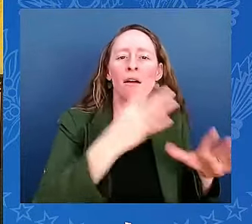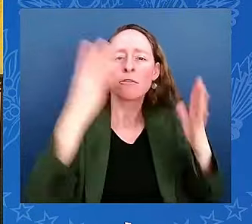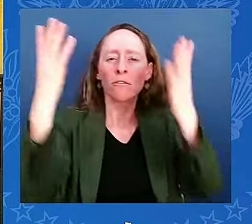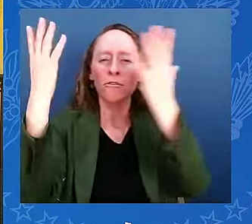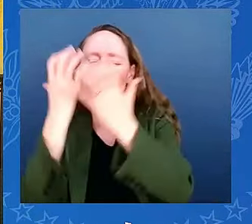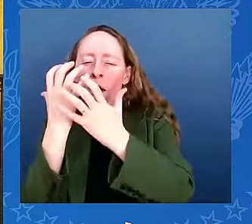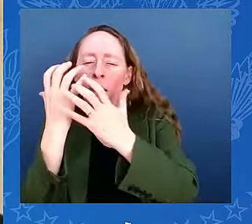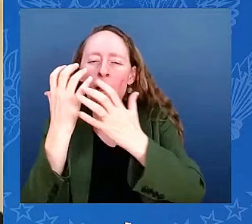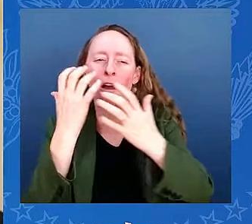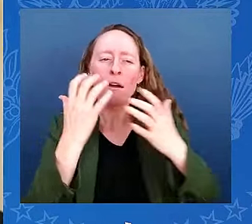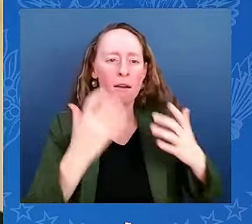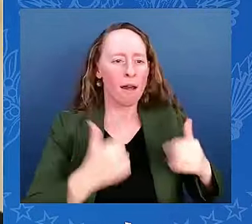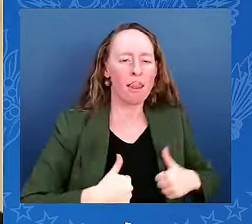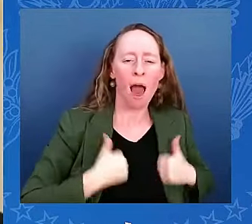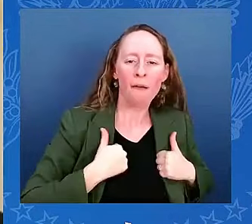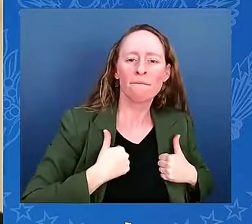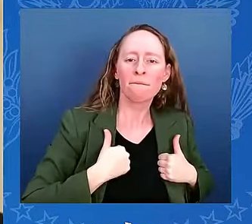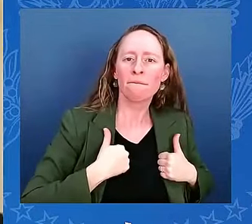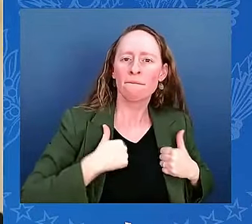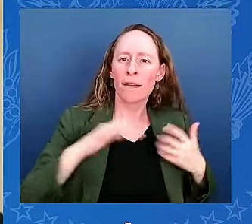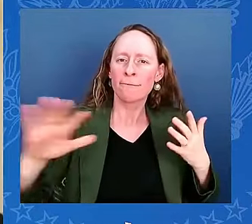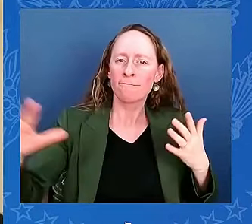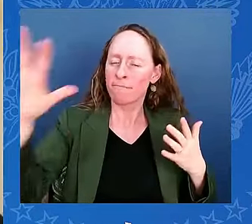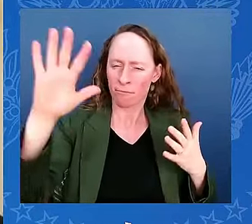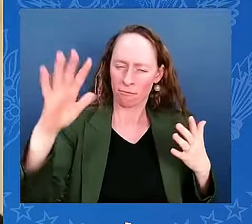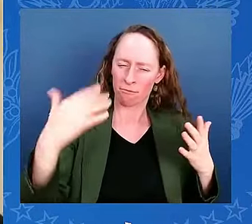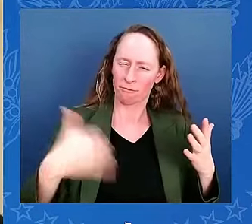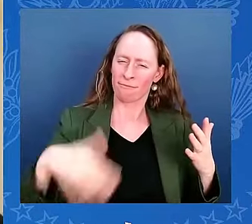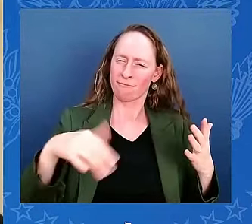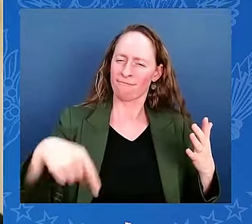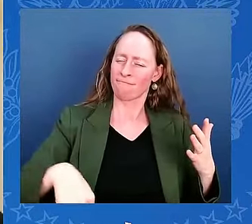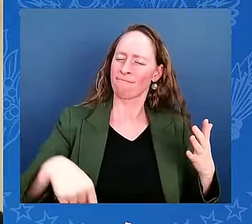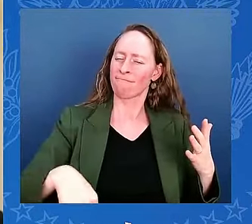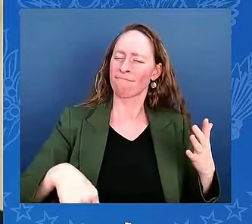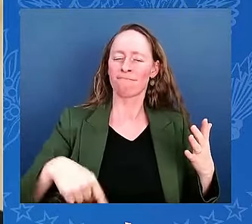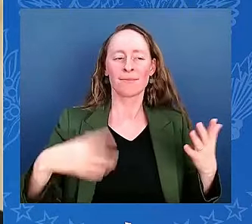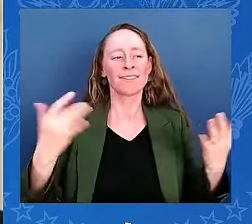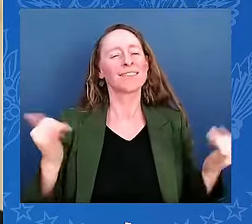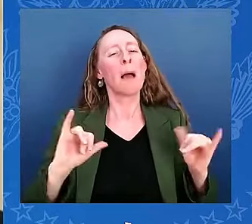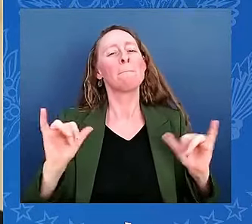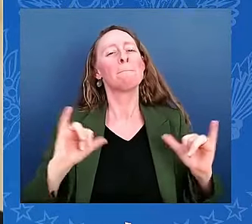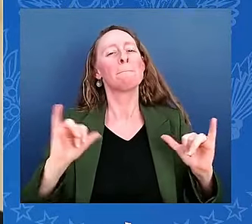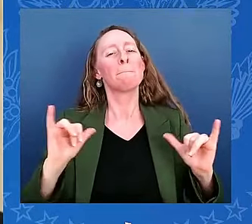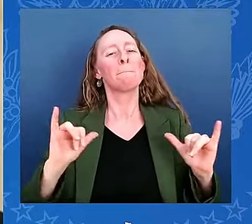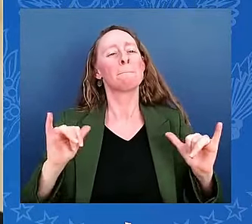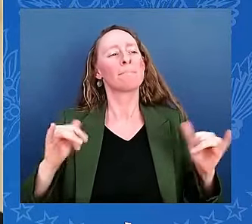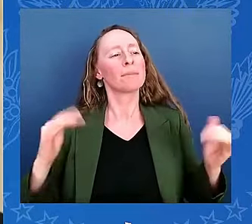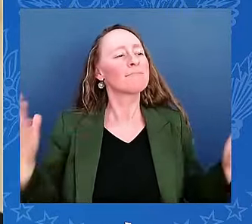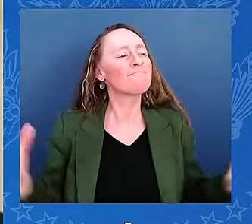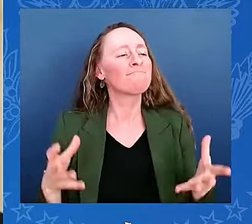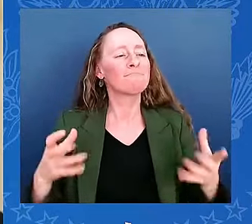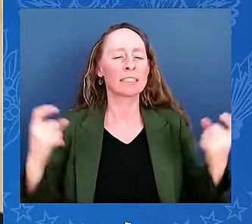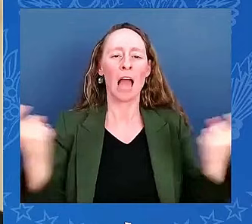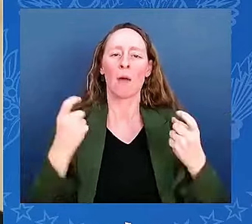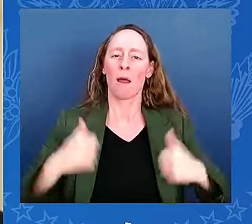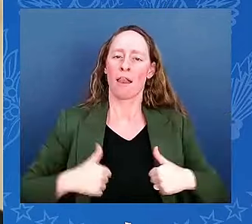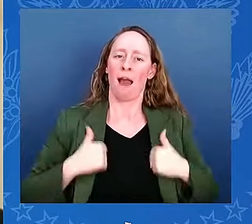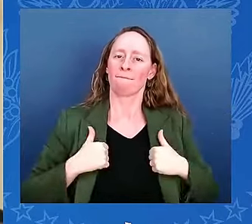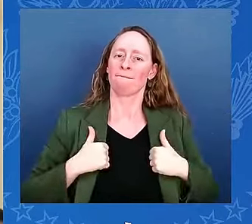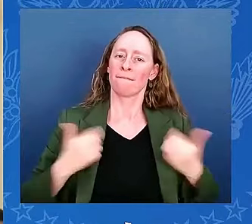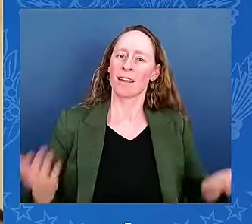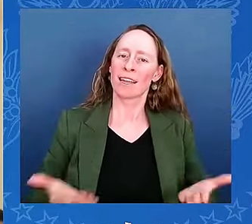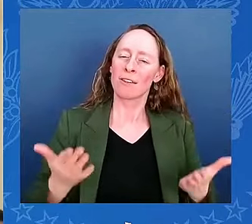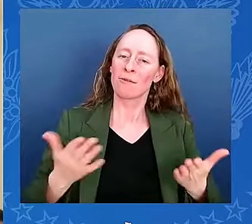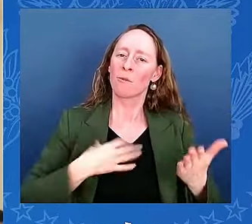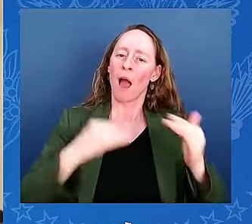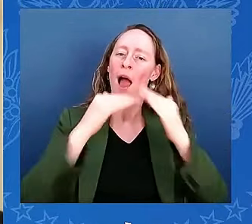into the heavens. To keep our heads high as we seek the spirit of Diwali — knowledge over ignorance,